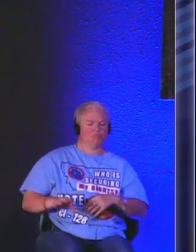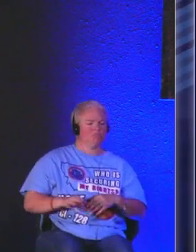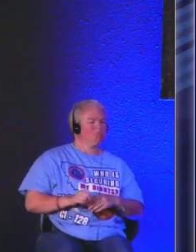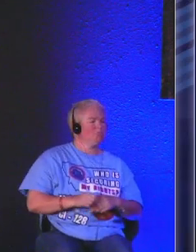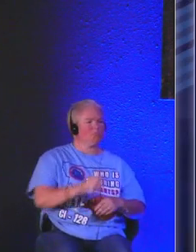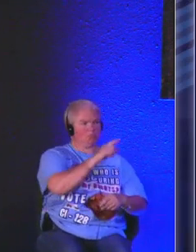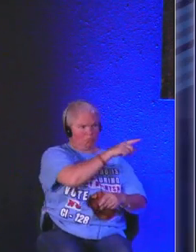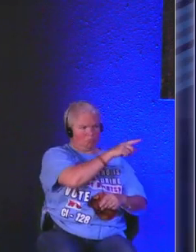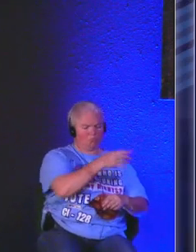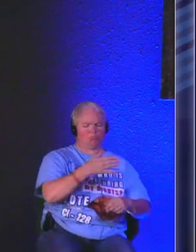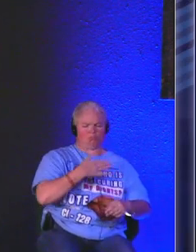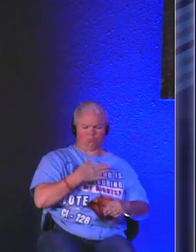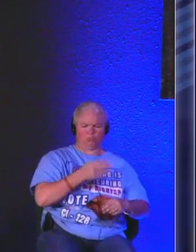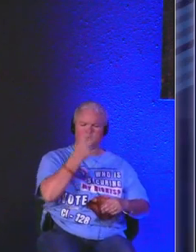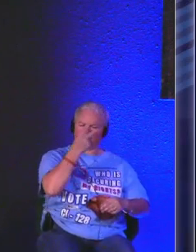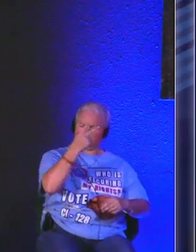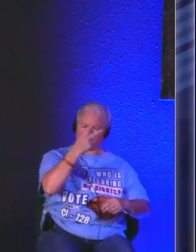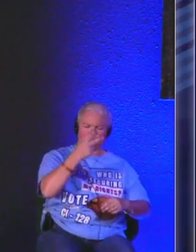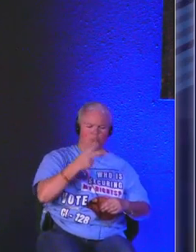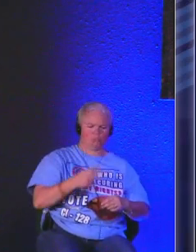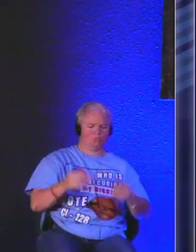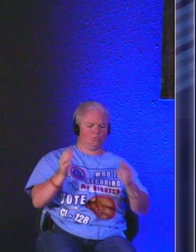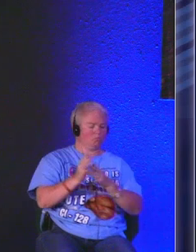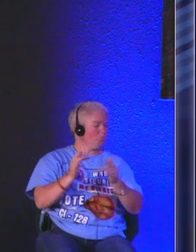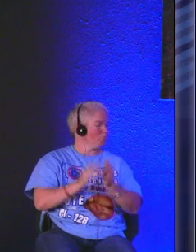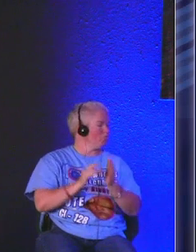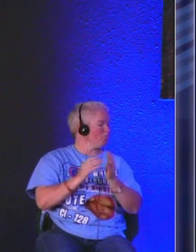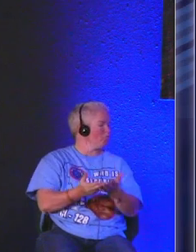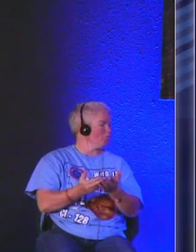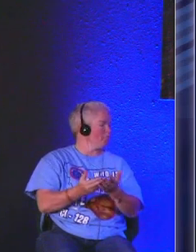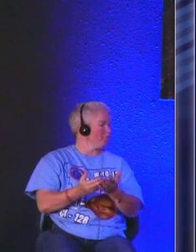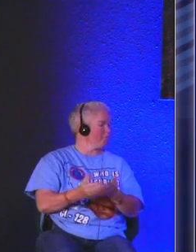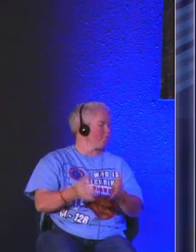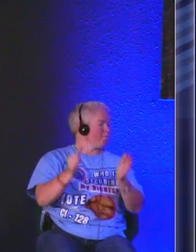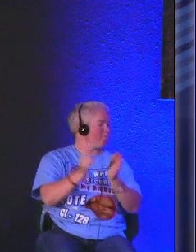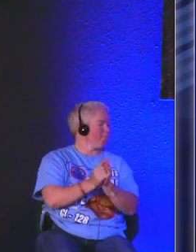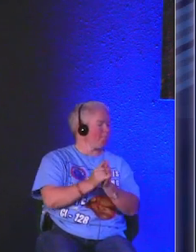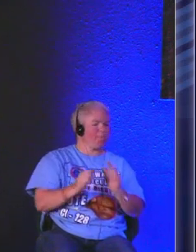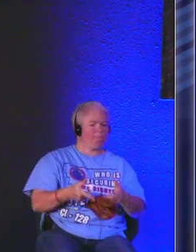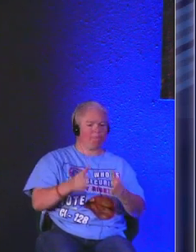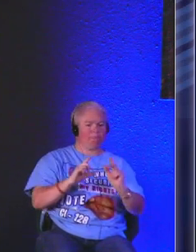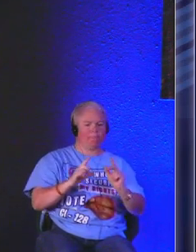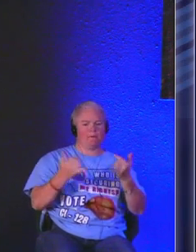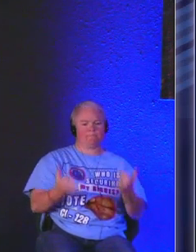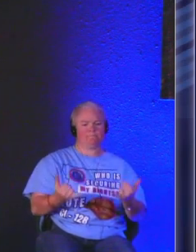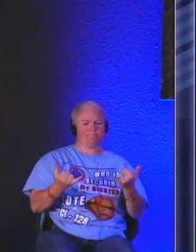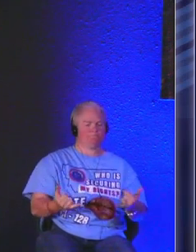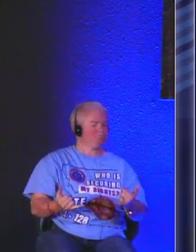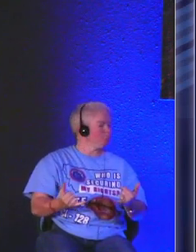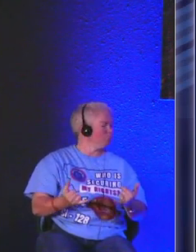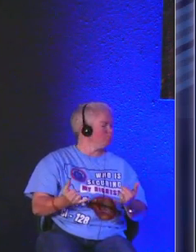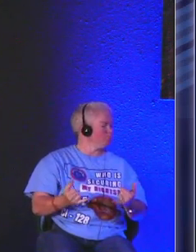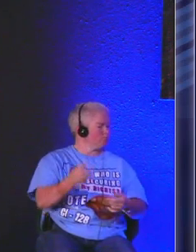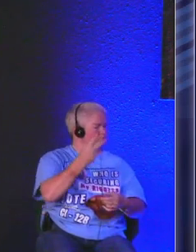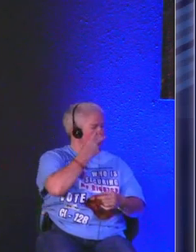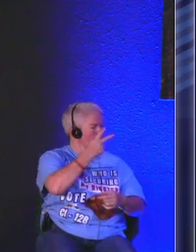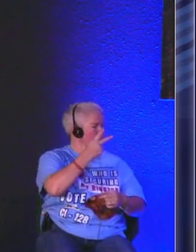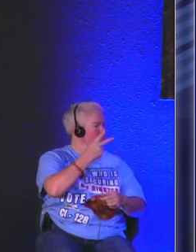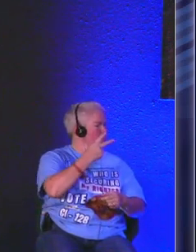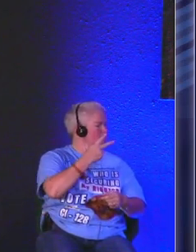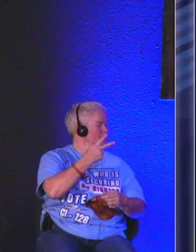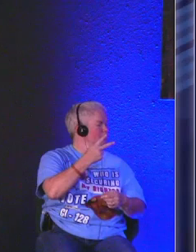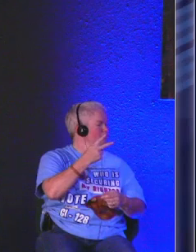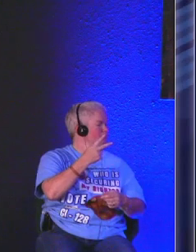but those are my beliefs and I believe they're biblical beliefs but let's get back to today as we look